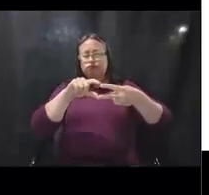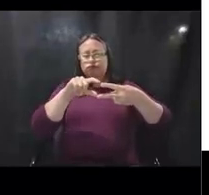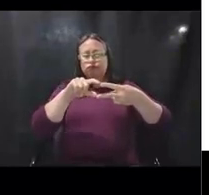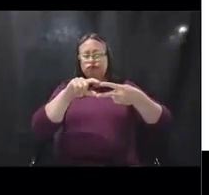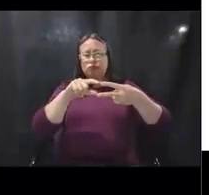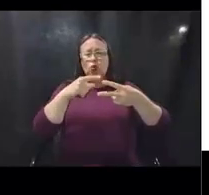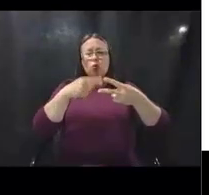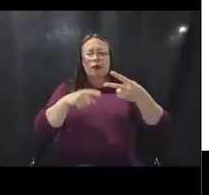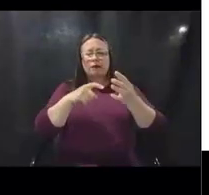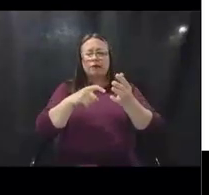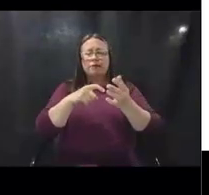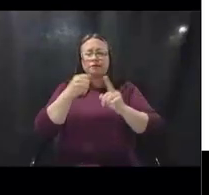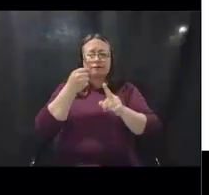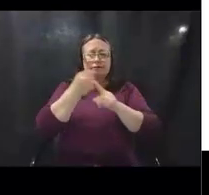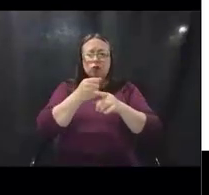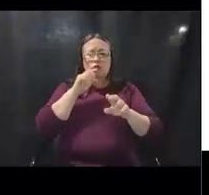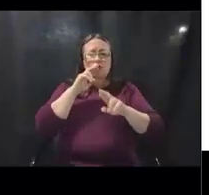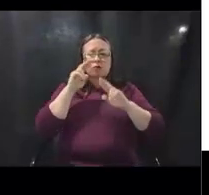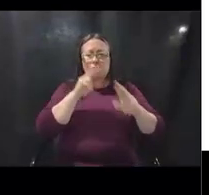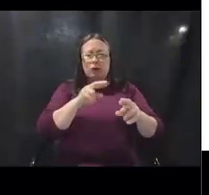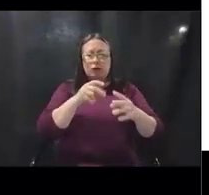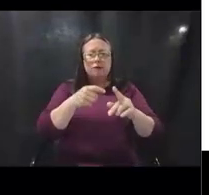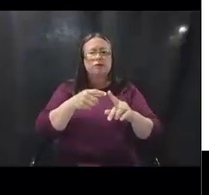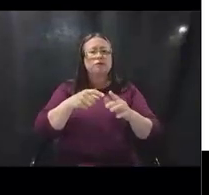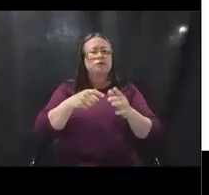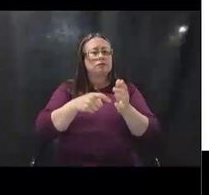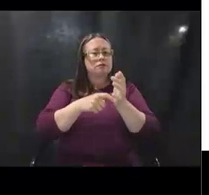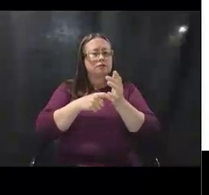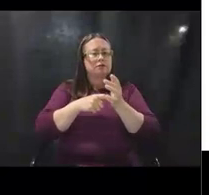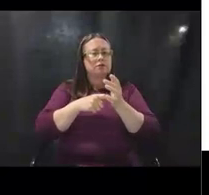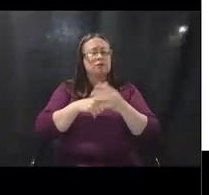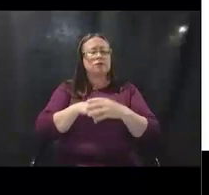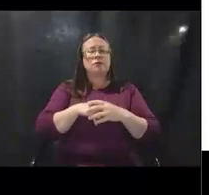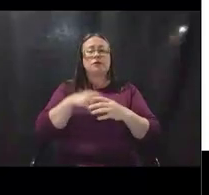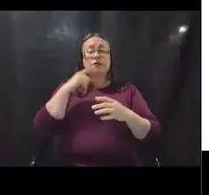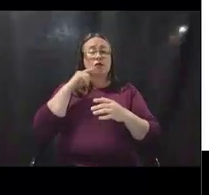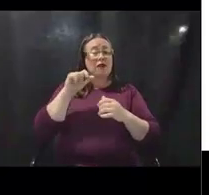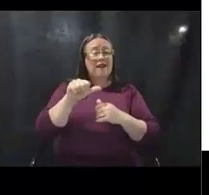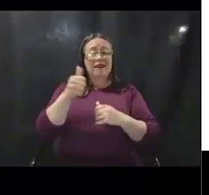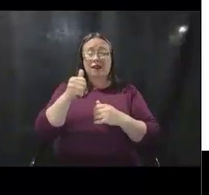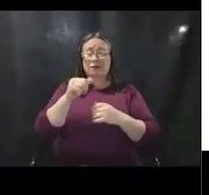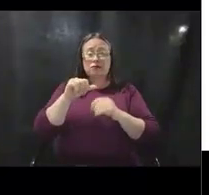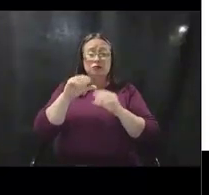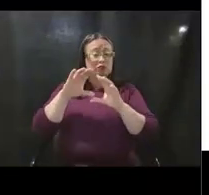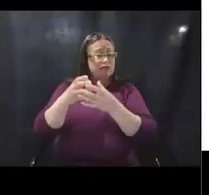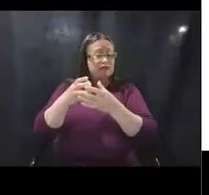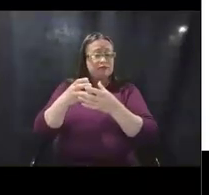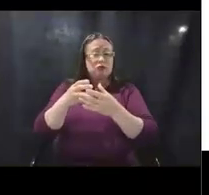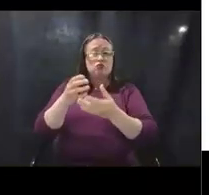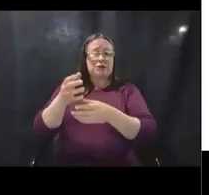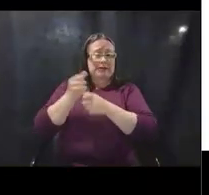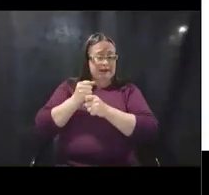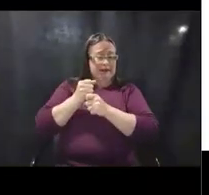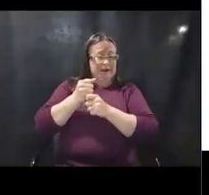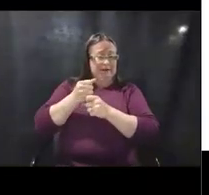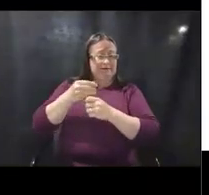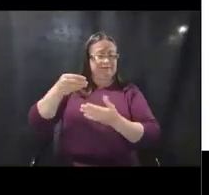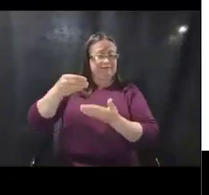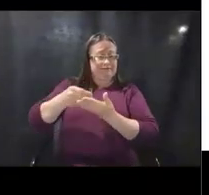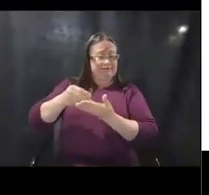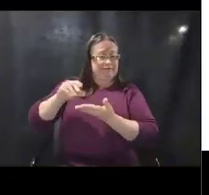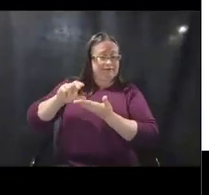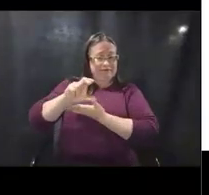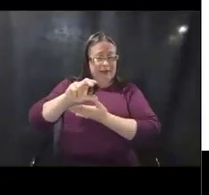what reporting requirements are for any entity receiving public assistance for vaccine administration. So, one